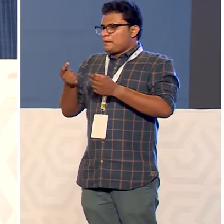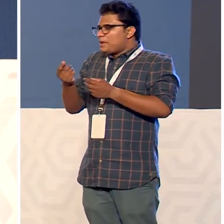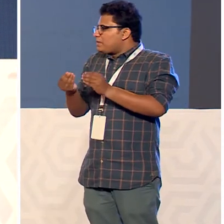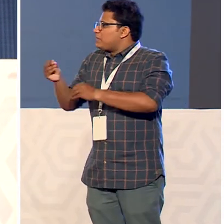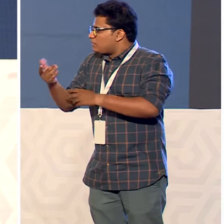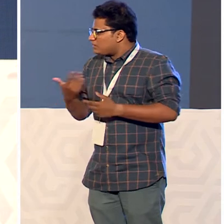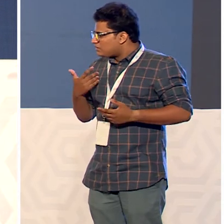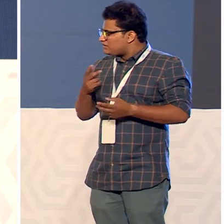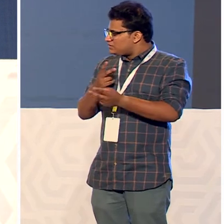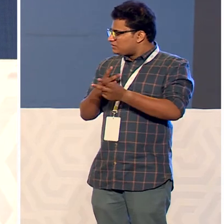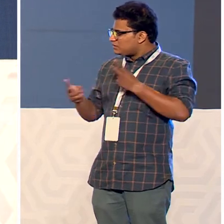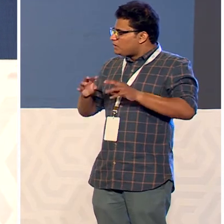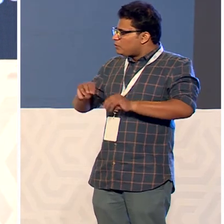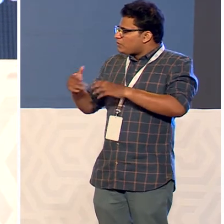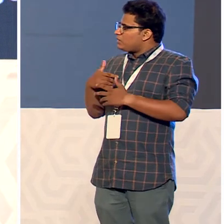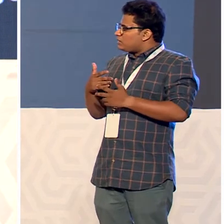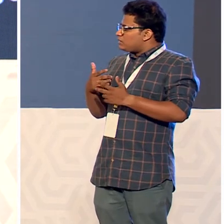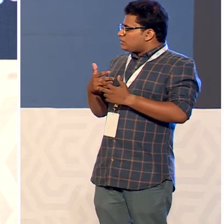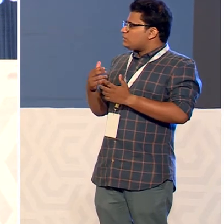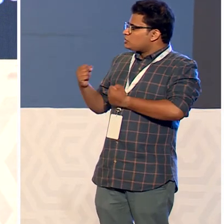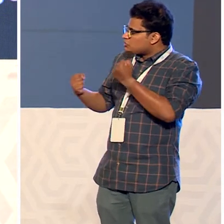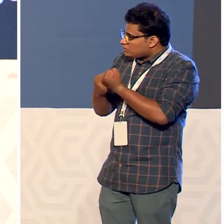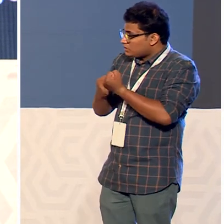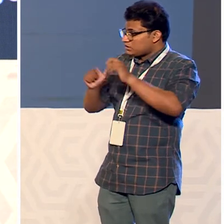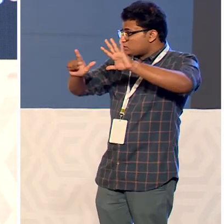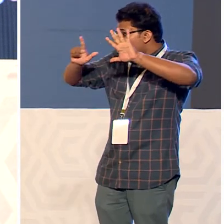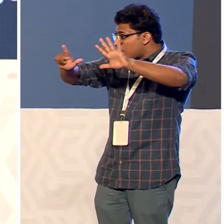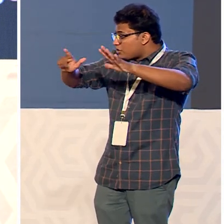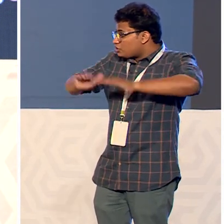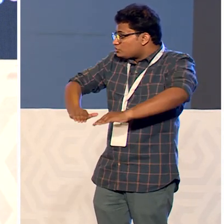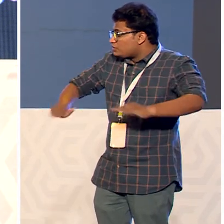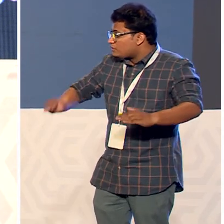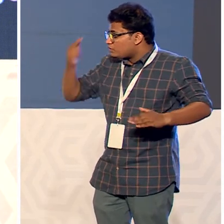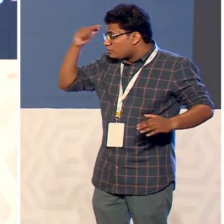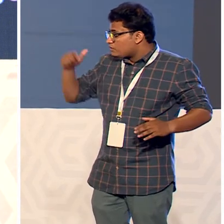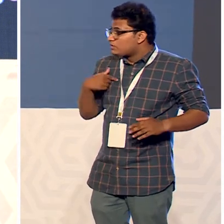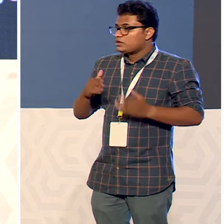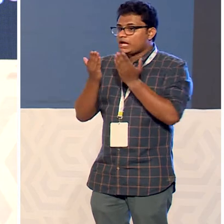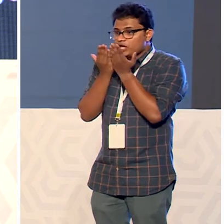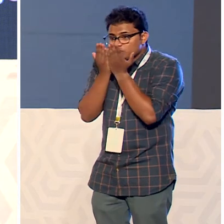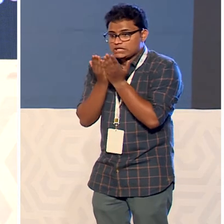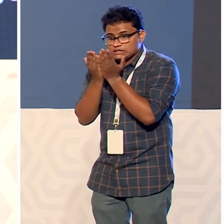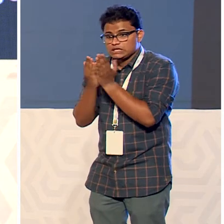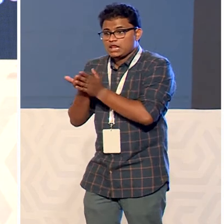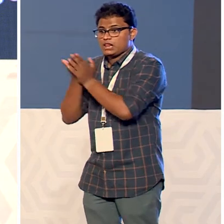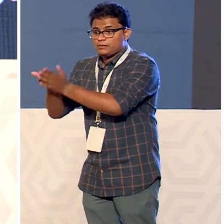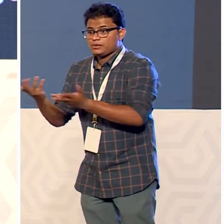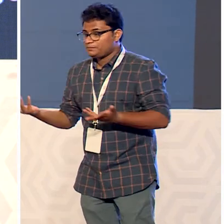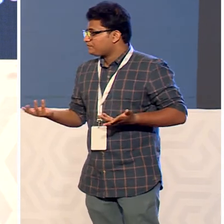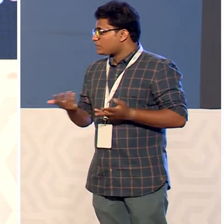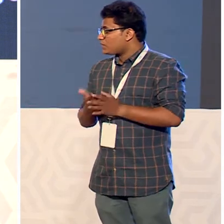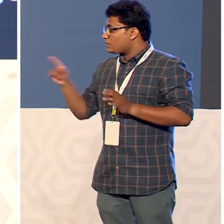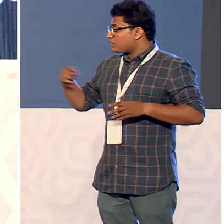wheelchairs walkers and other mobility aids supporting seven children this year for their education and we i have